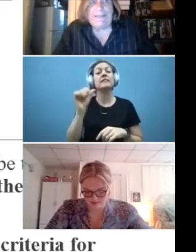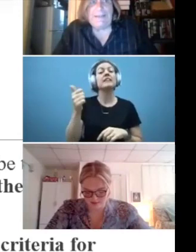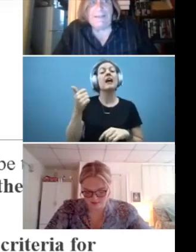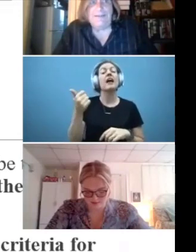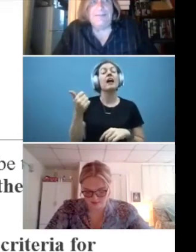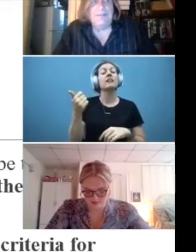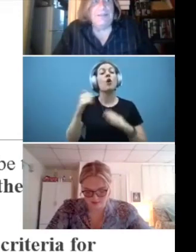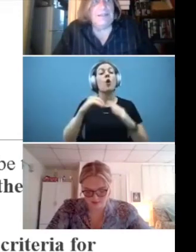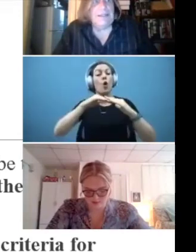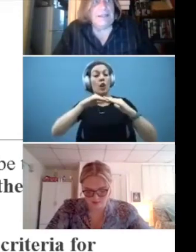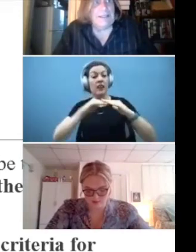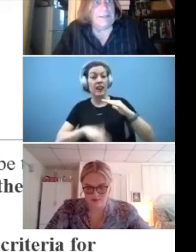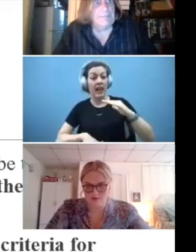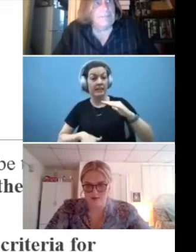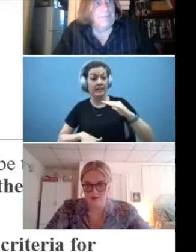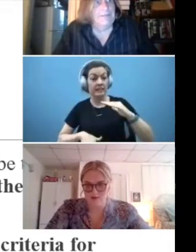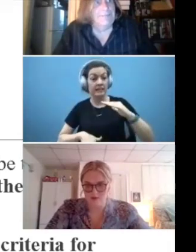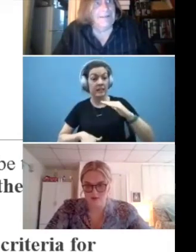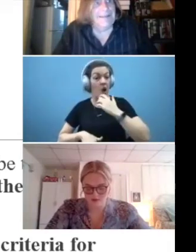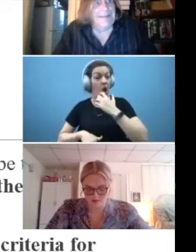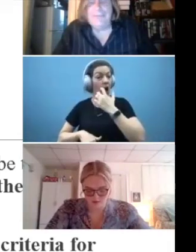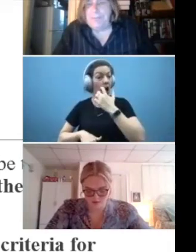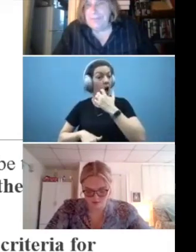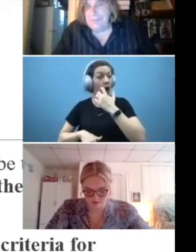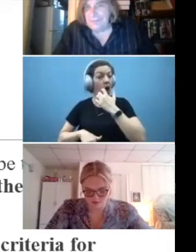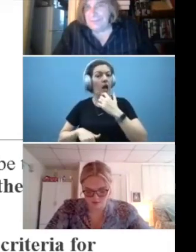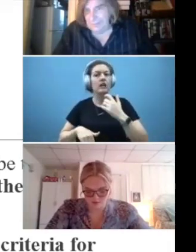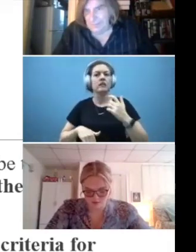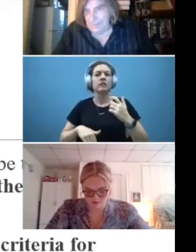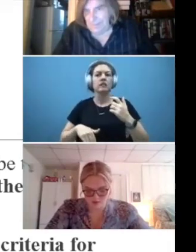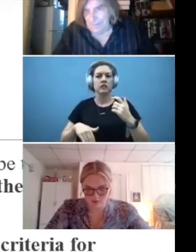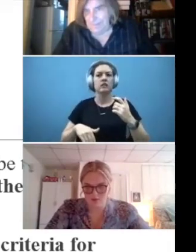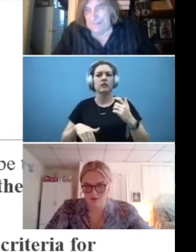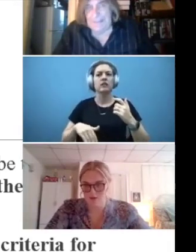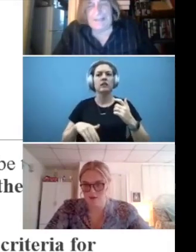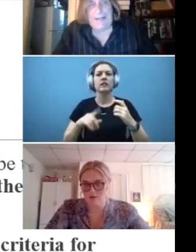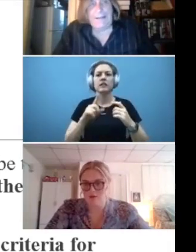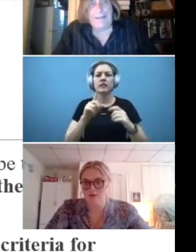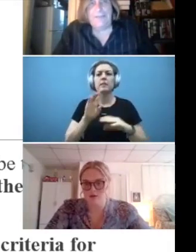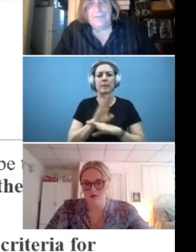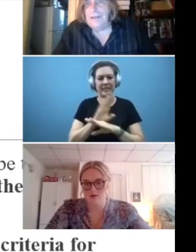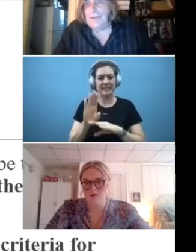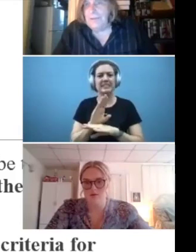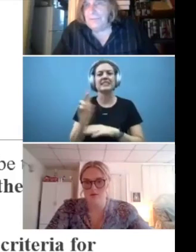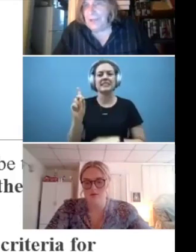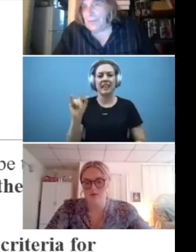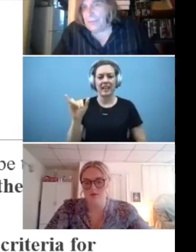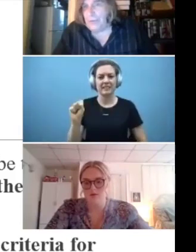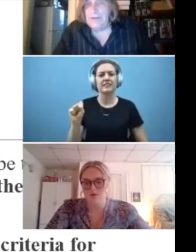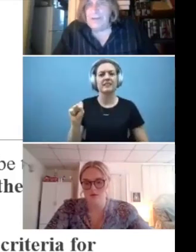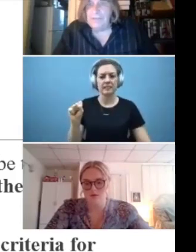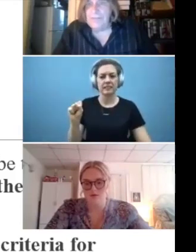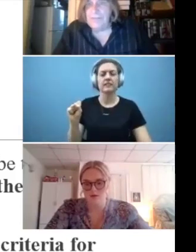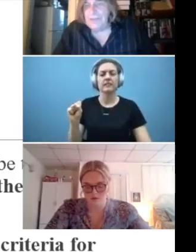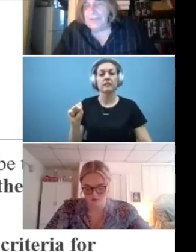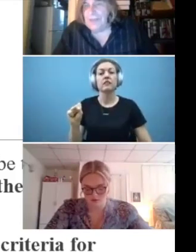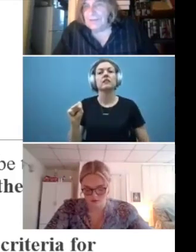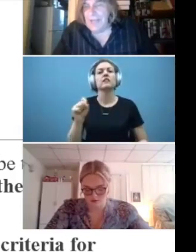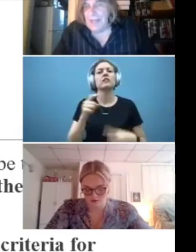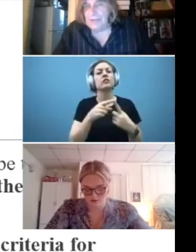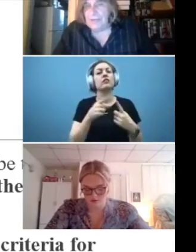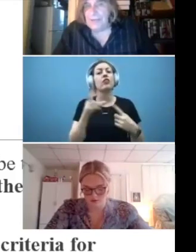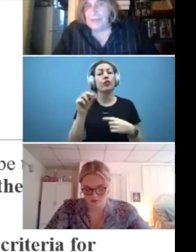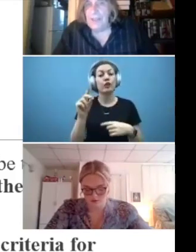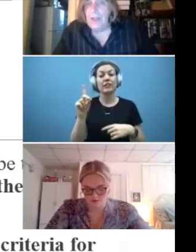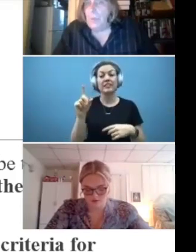it is, uh, it is business days. Uh, it's generally when you're talking about 30 days and things like that,